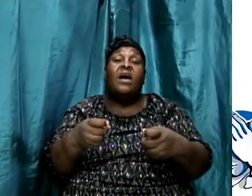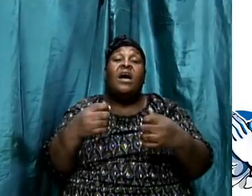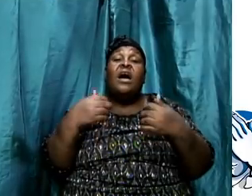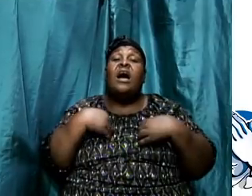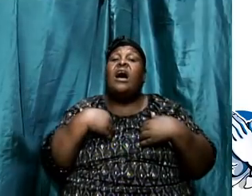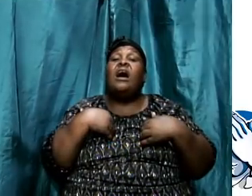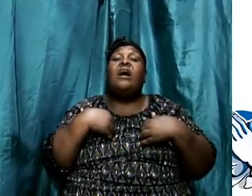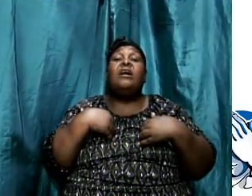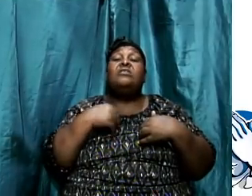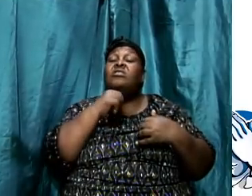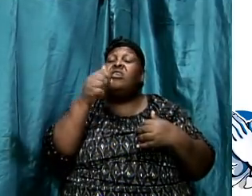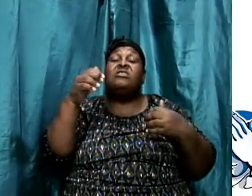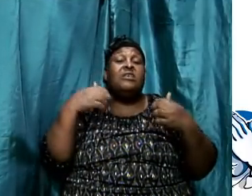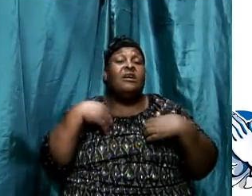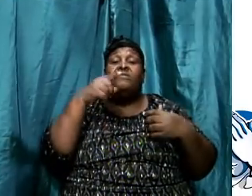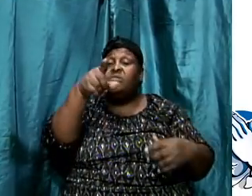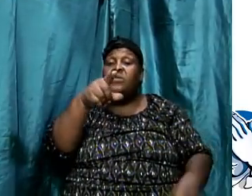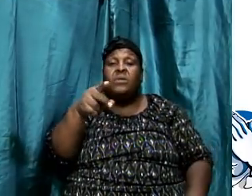be ignorant.